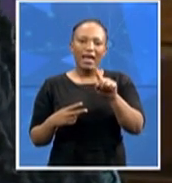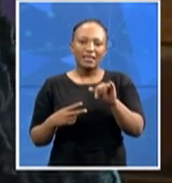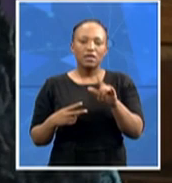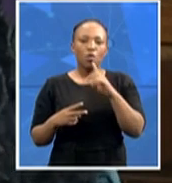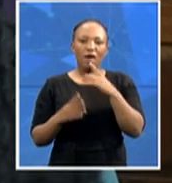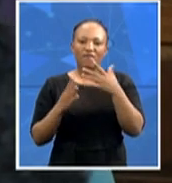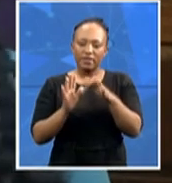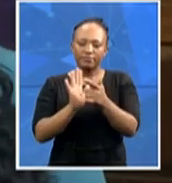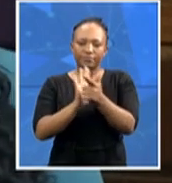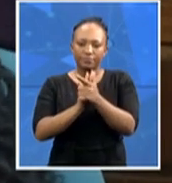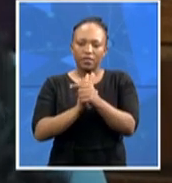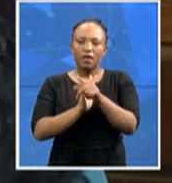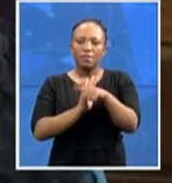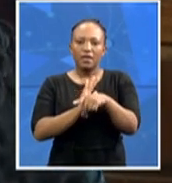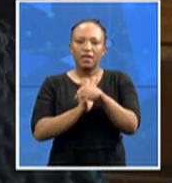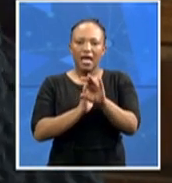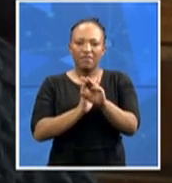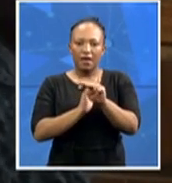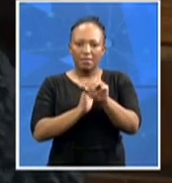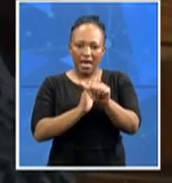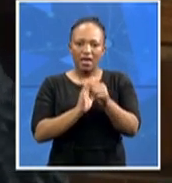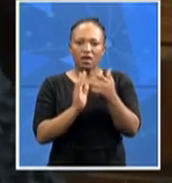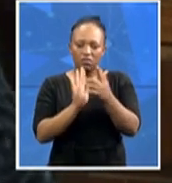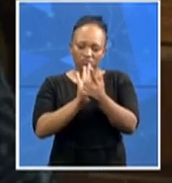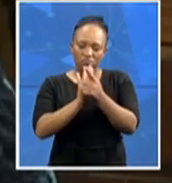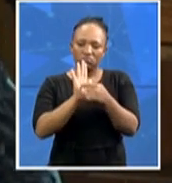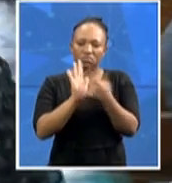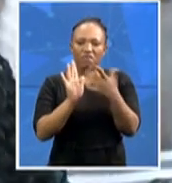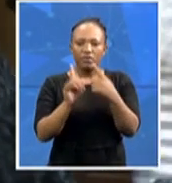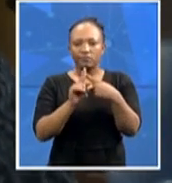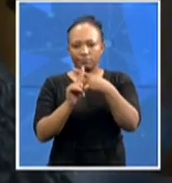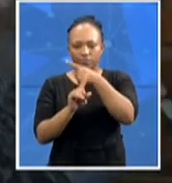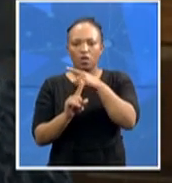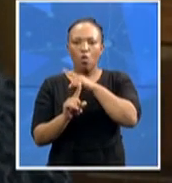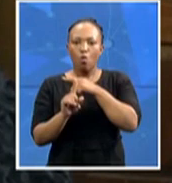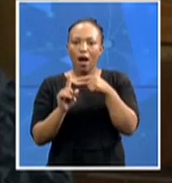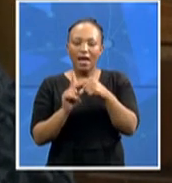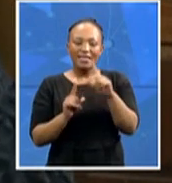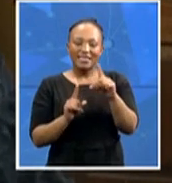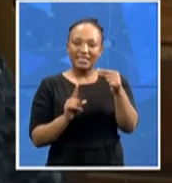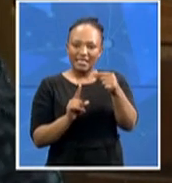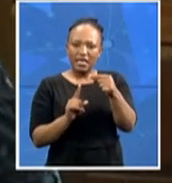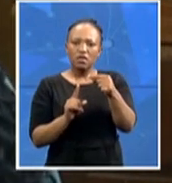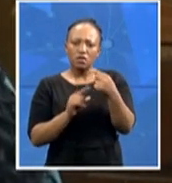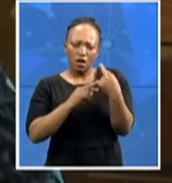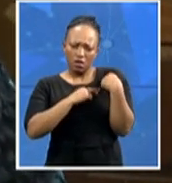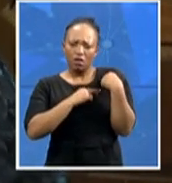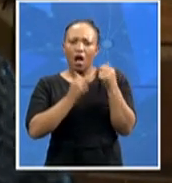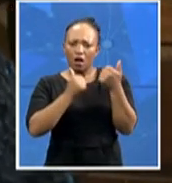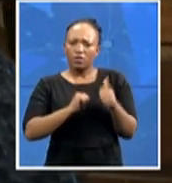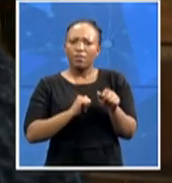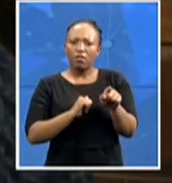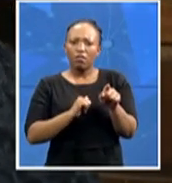Director-General as the Accounting Officer is responsible, and only them are they responsible for the awarding of financial